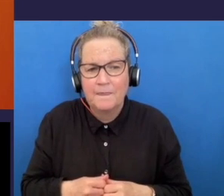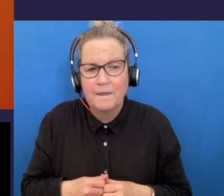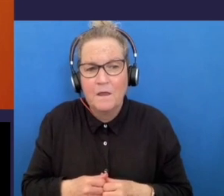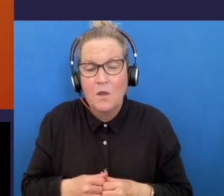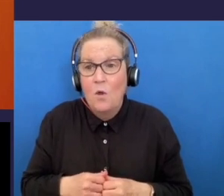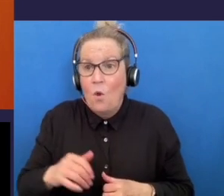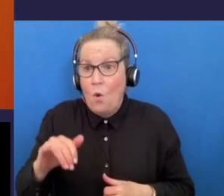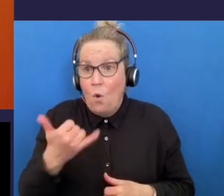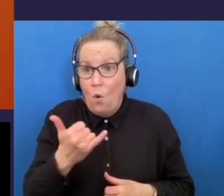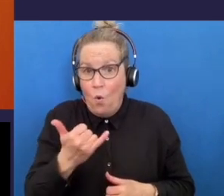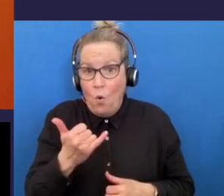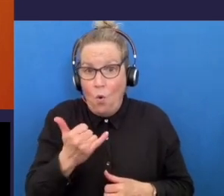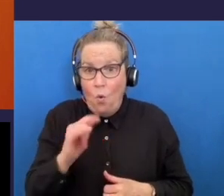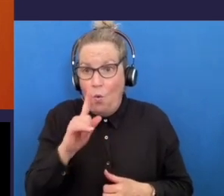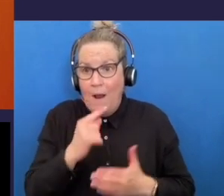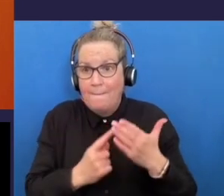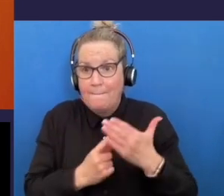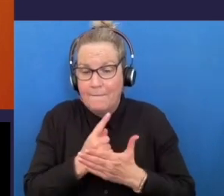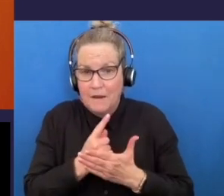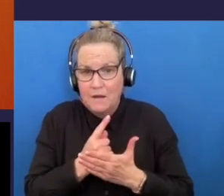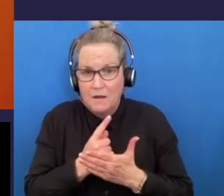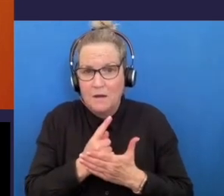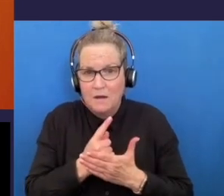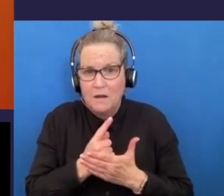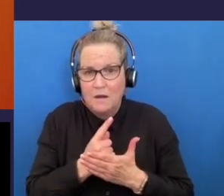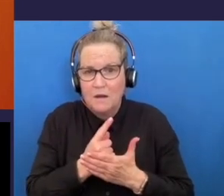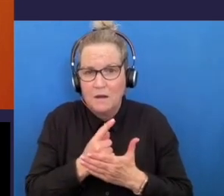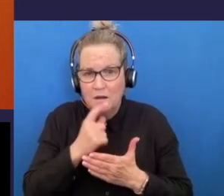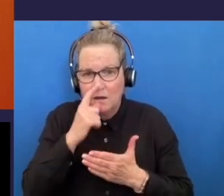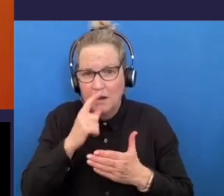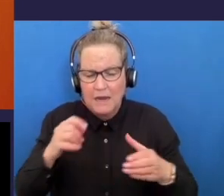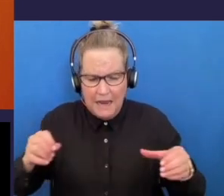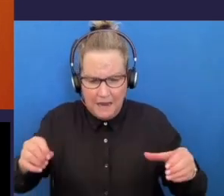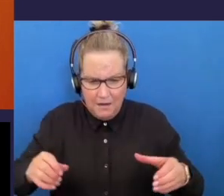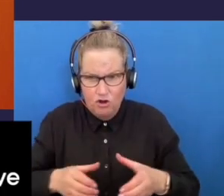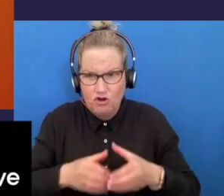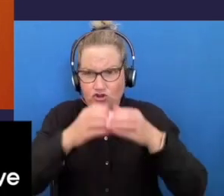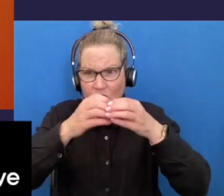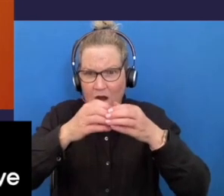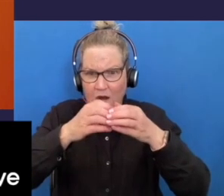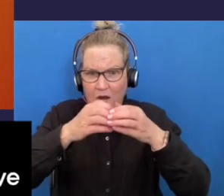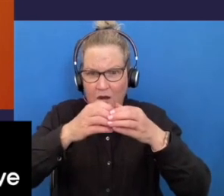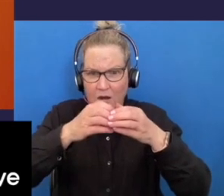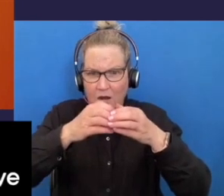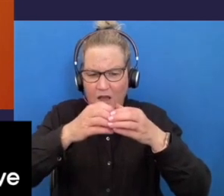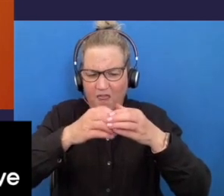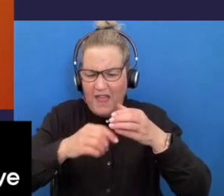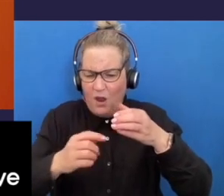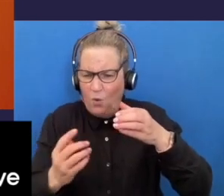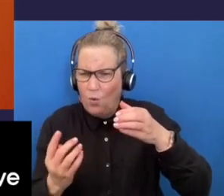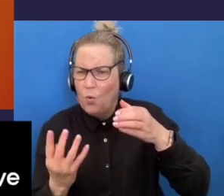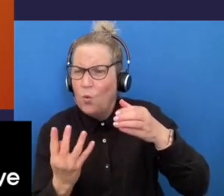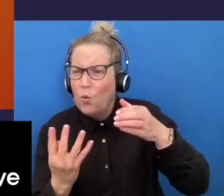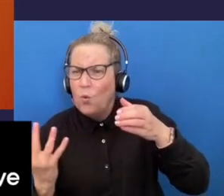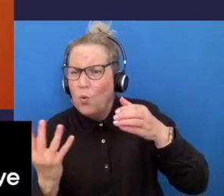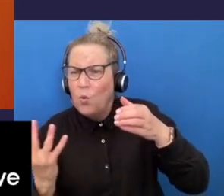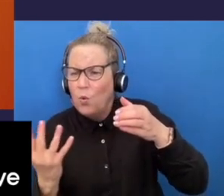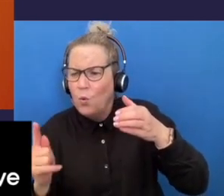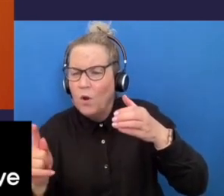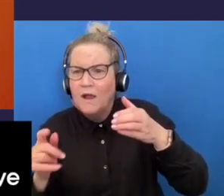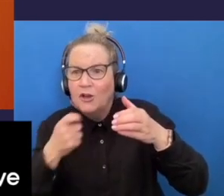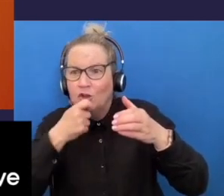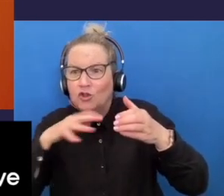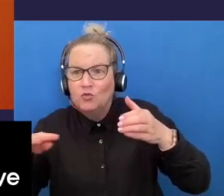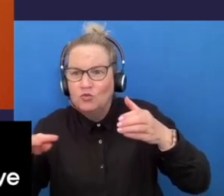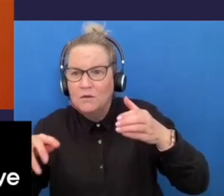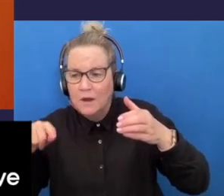tree to the root system of the little saplings and the little saplings they're like our kids what they do they look up to see how